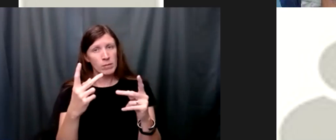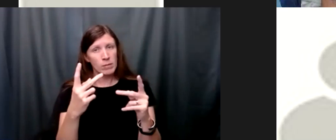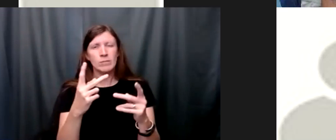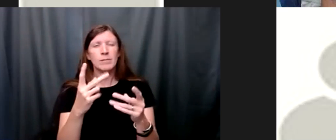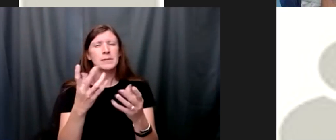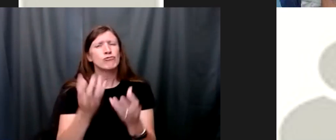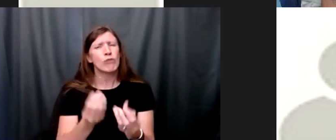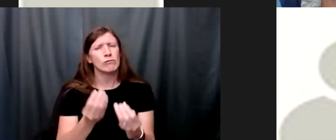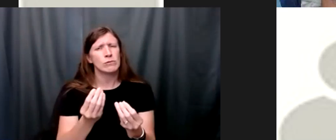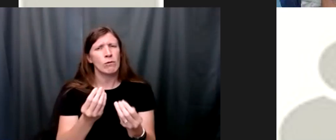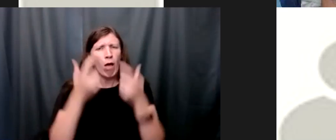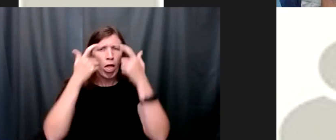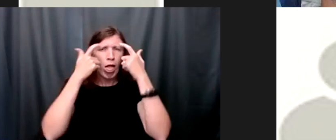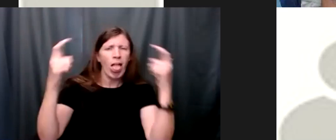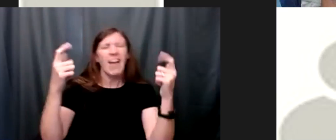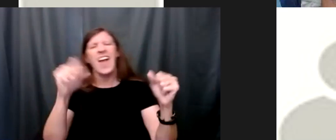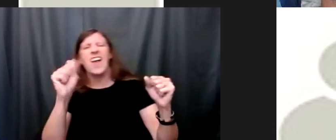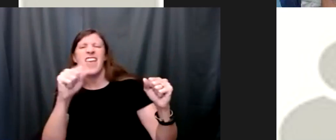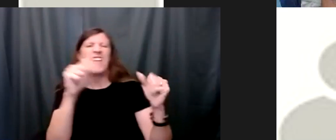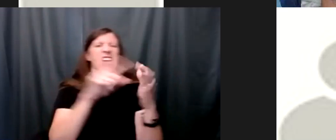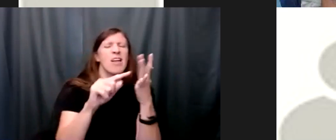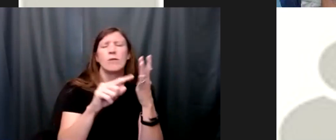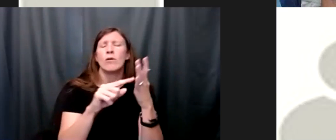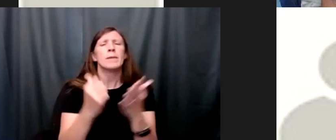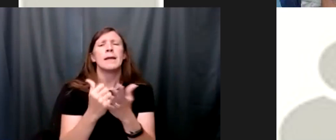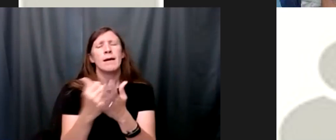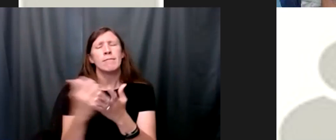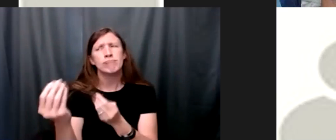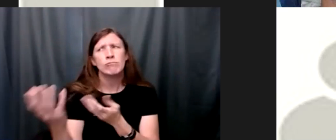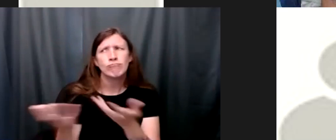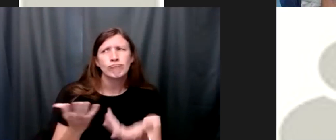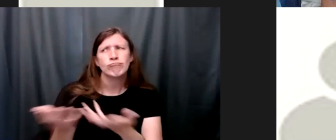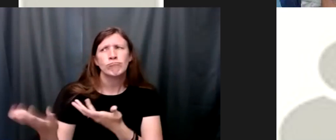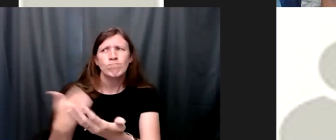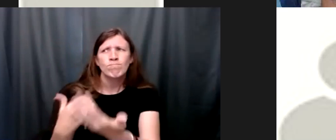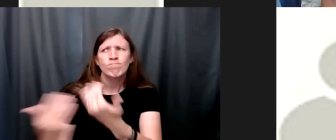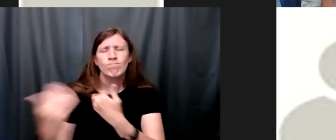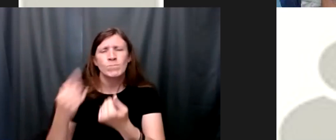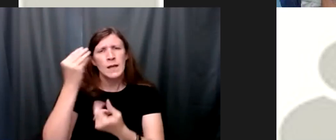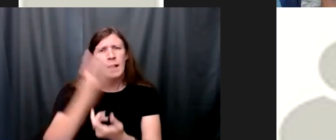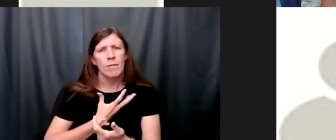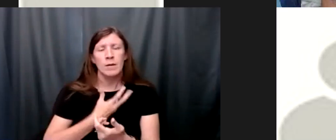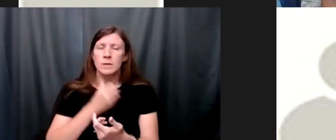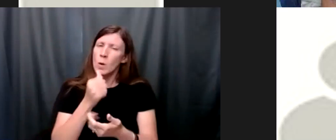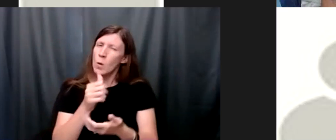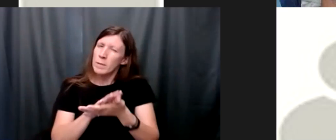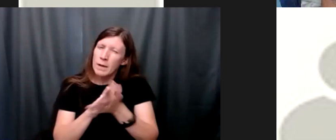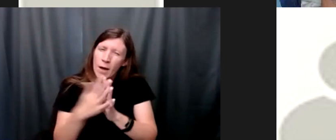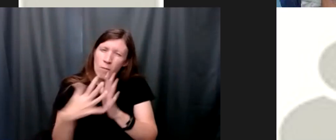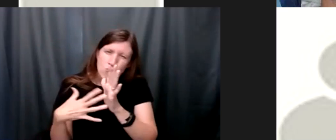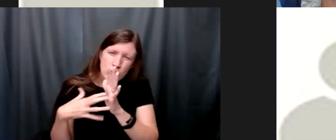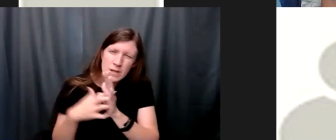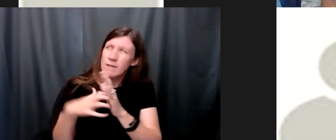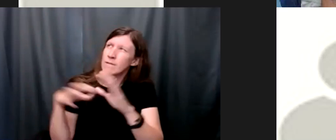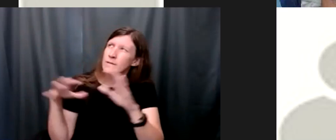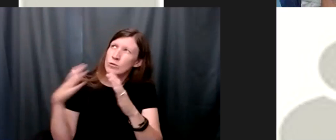help them and finally let us not become weary in doing good for at the proper time we will reap a harvest if